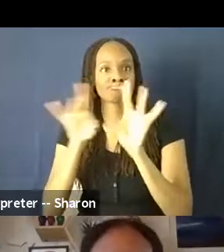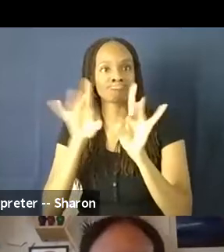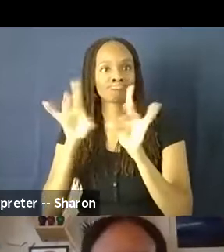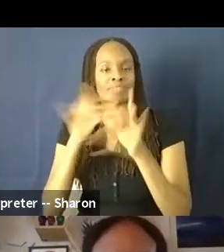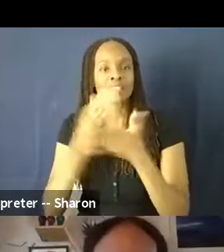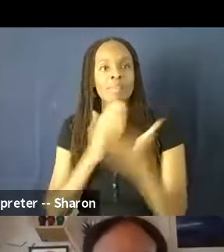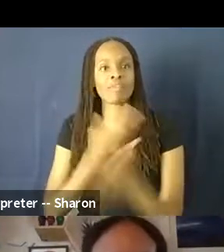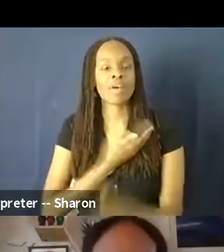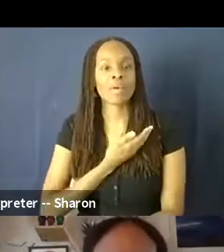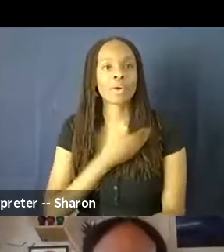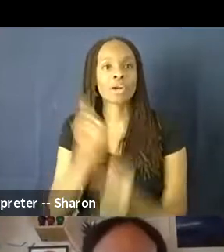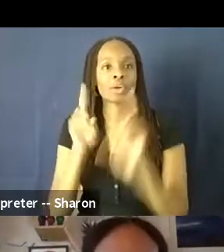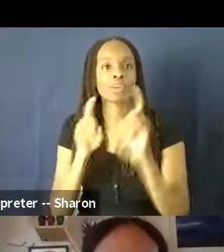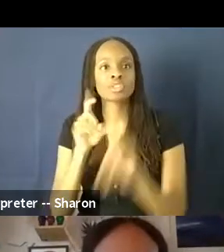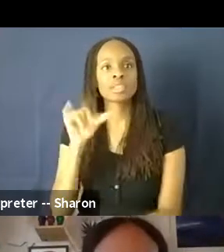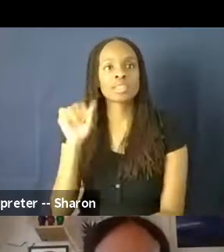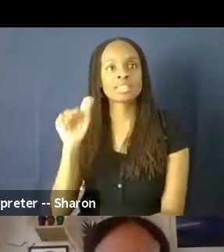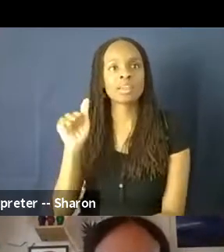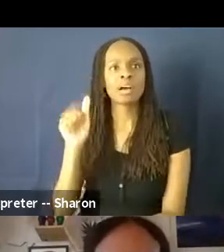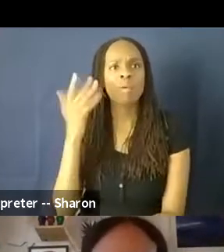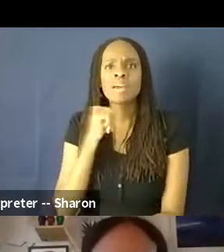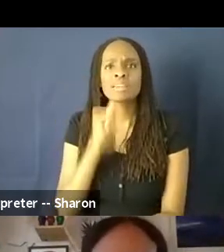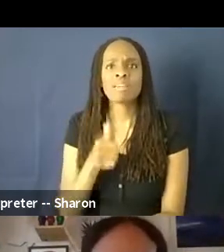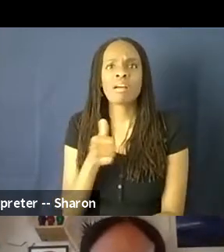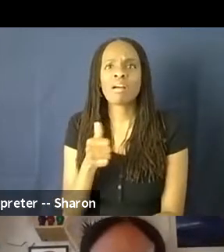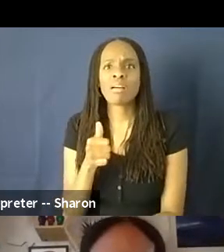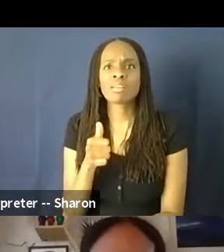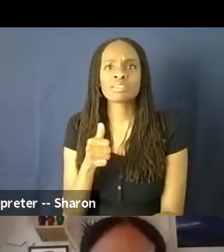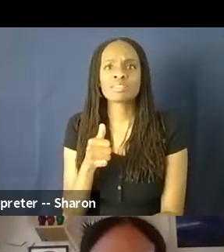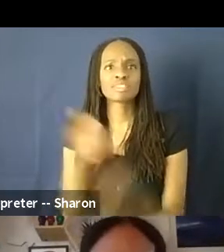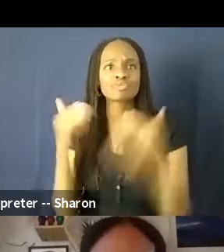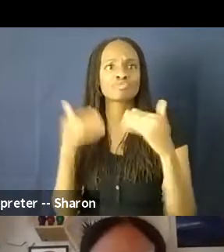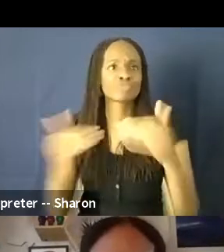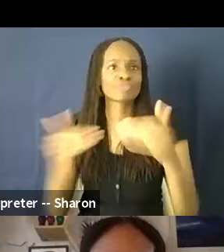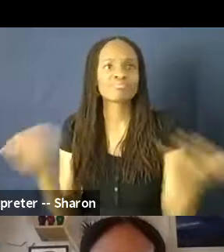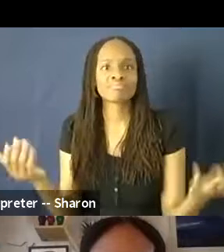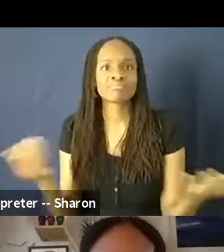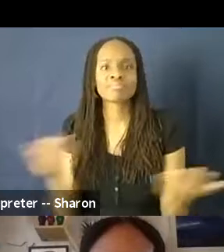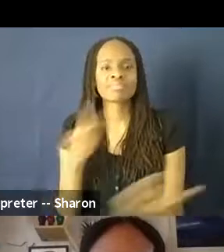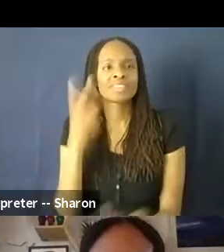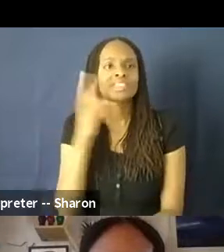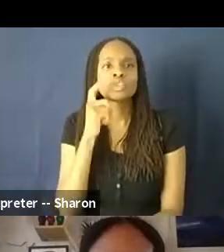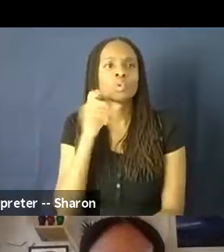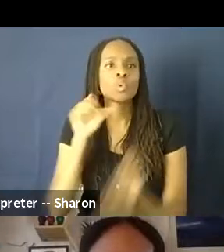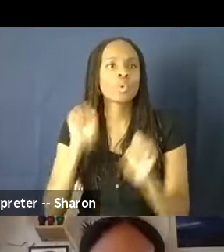Lisa, why don't you just shout out and we'll see who can answer.